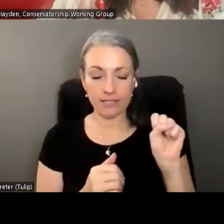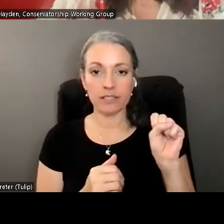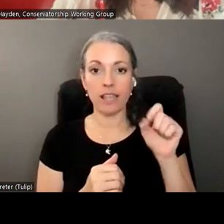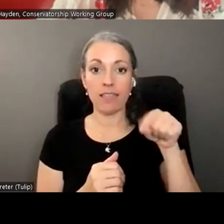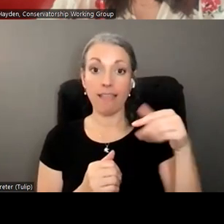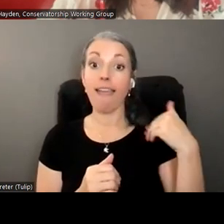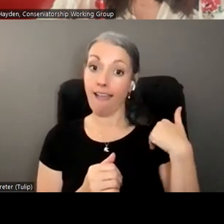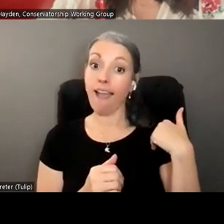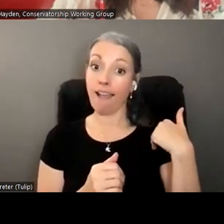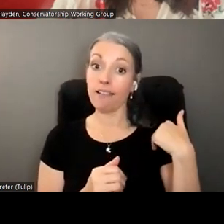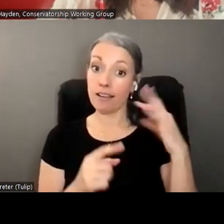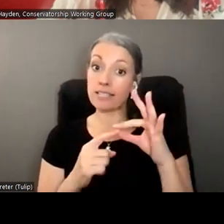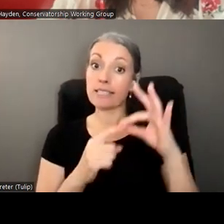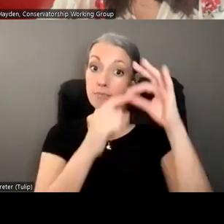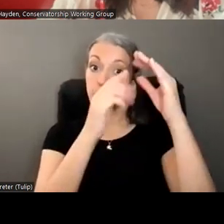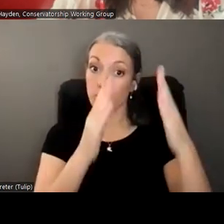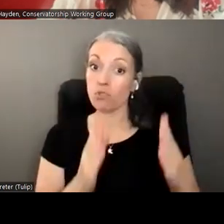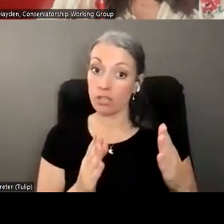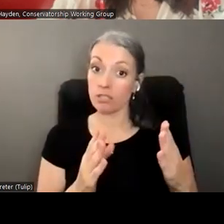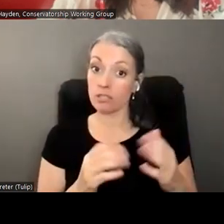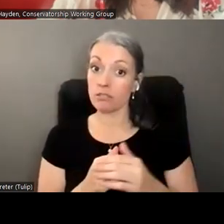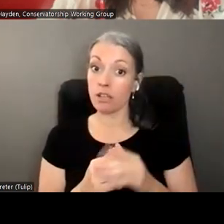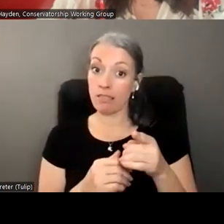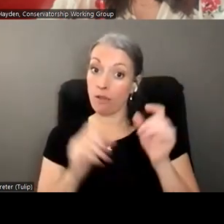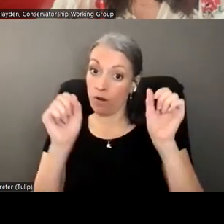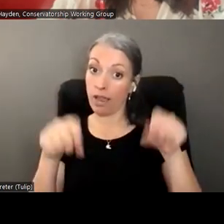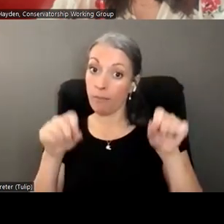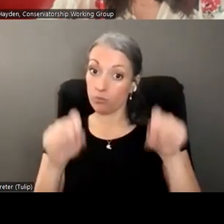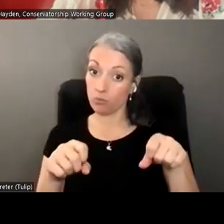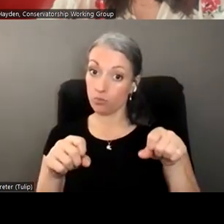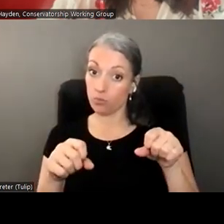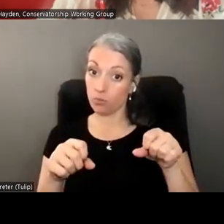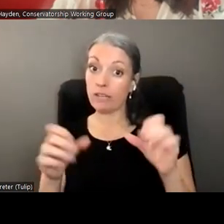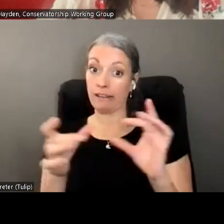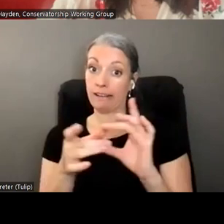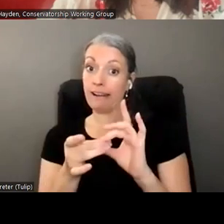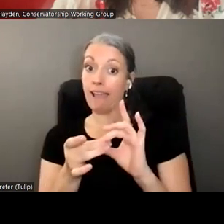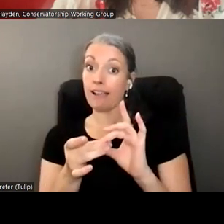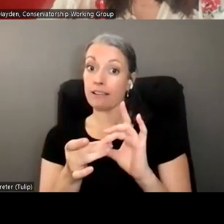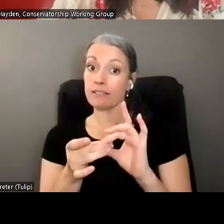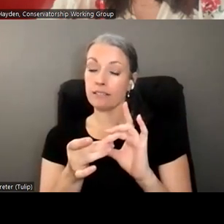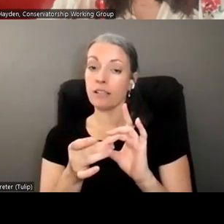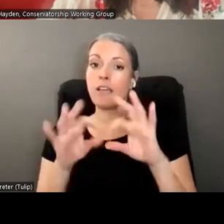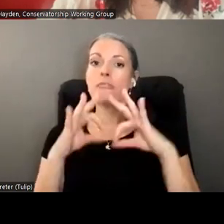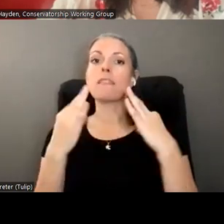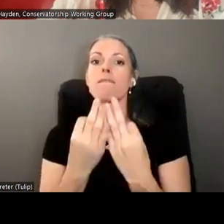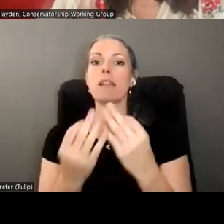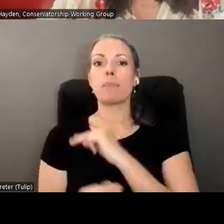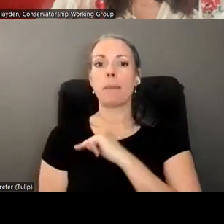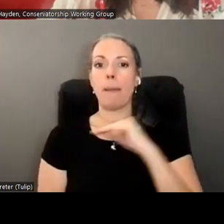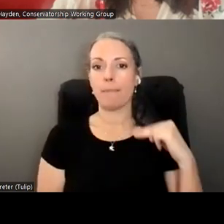had specialists that they were able to then connect the family member to